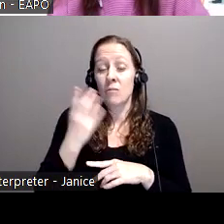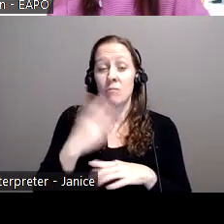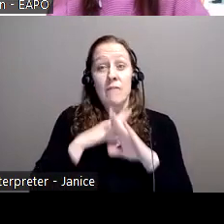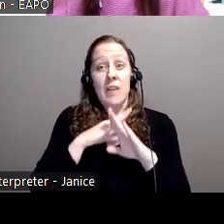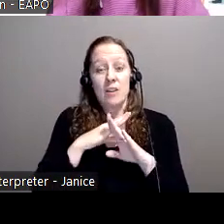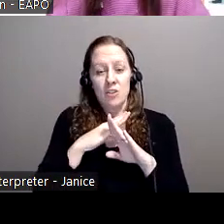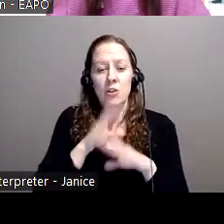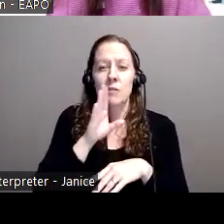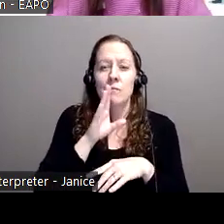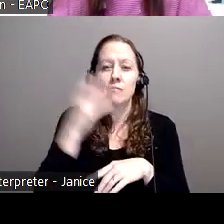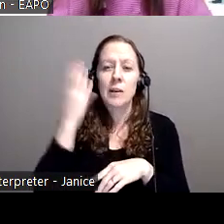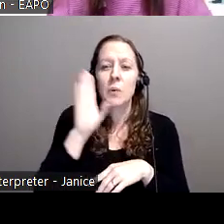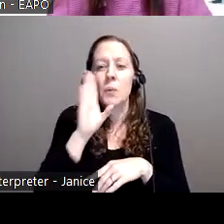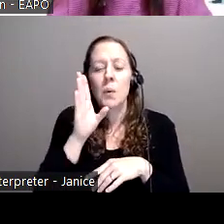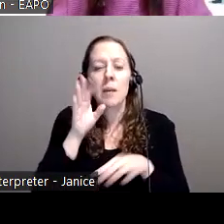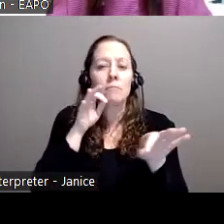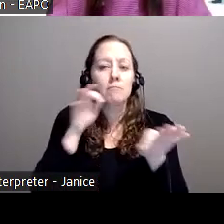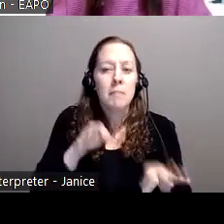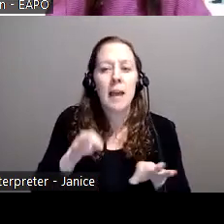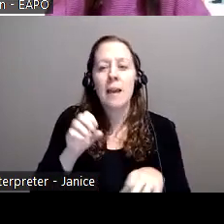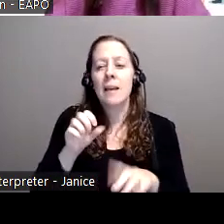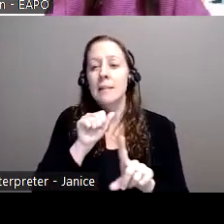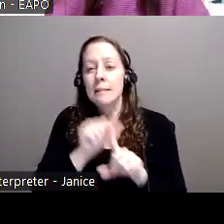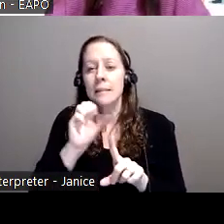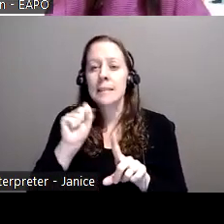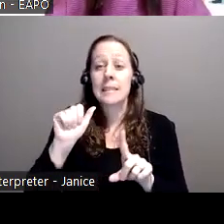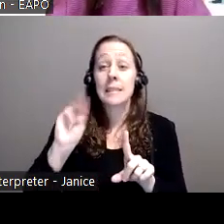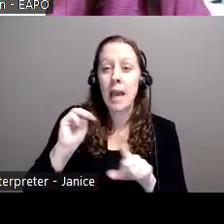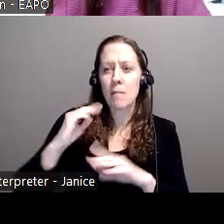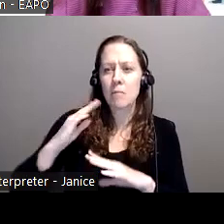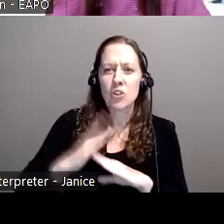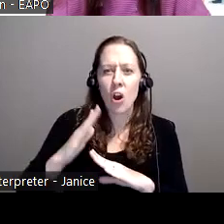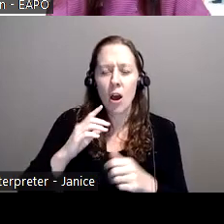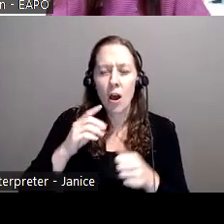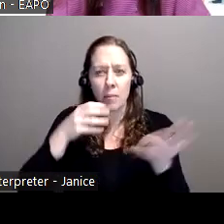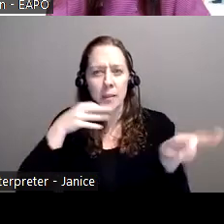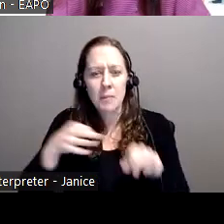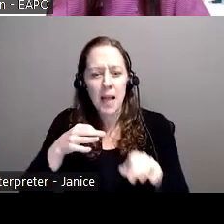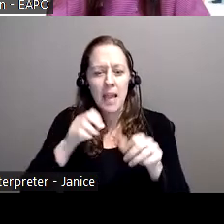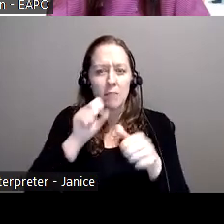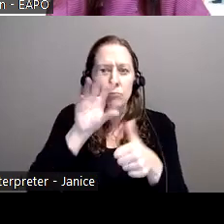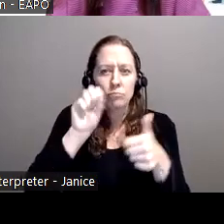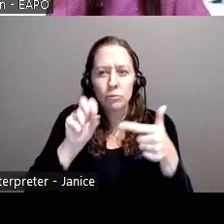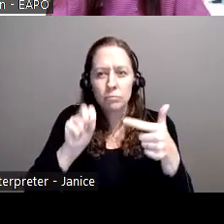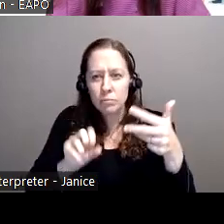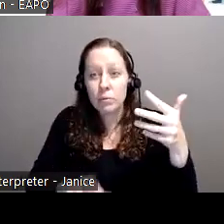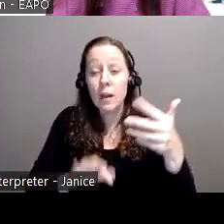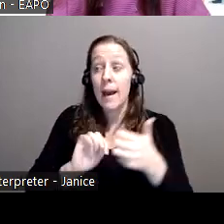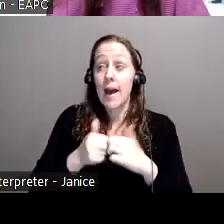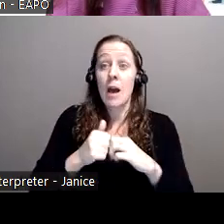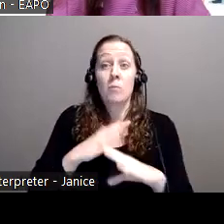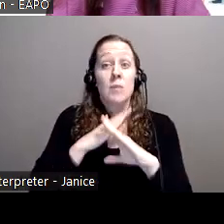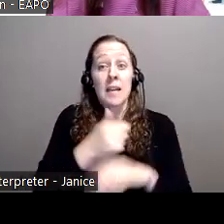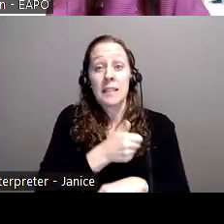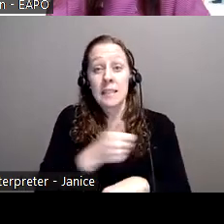types of scams. Um, you know, the top scams that we're seeing, how they work, uh, what you can do to protect yourself. It just